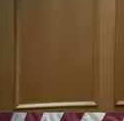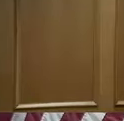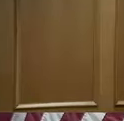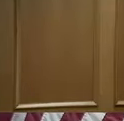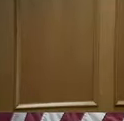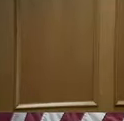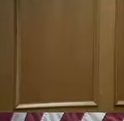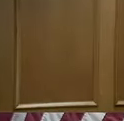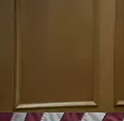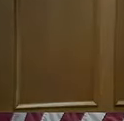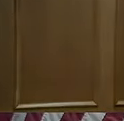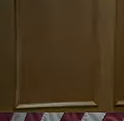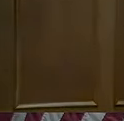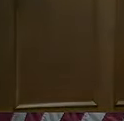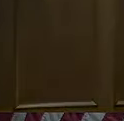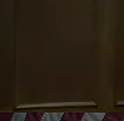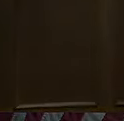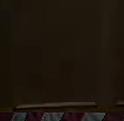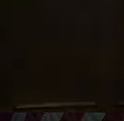Okay, that sounds good.